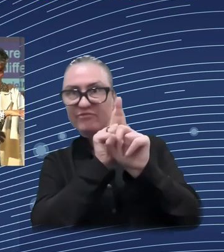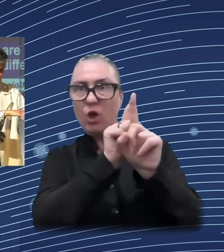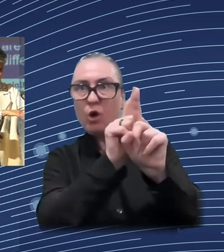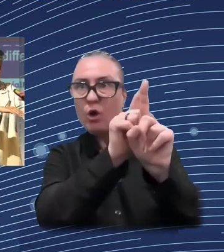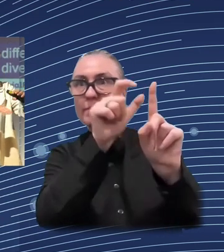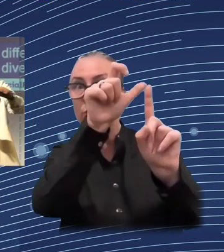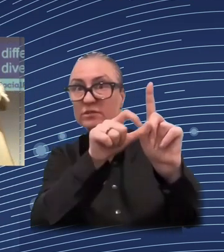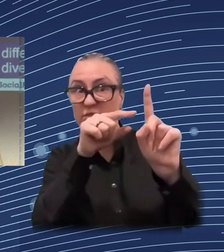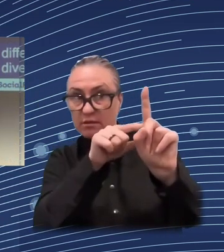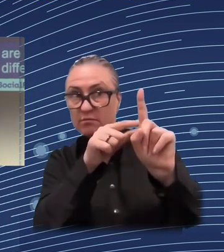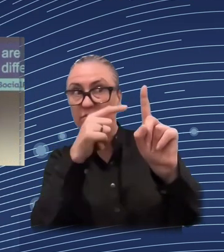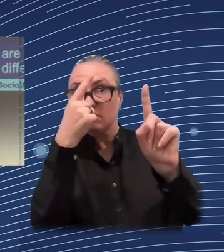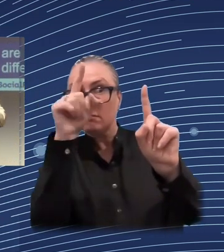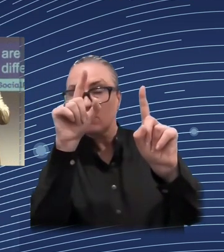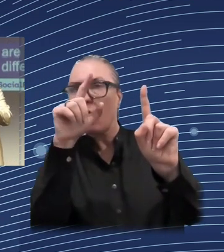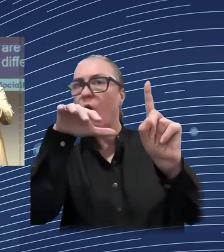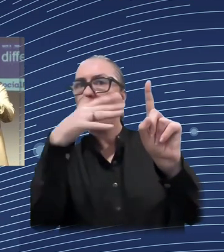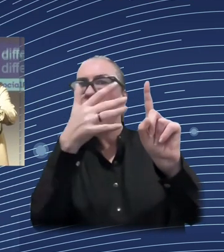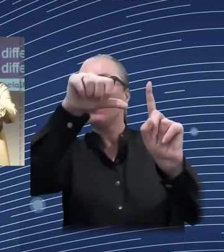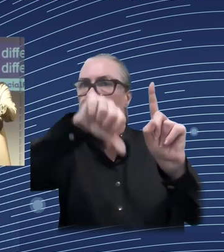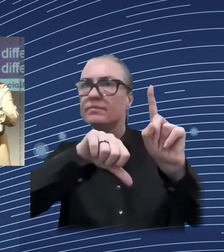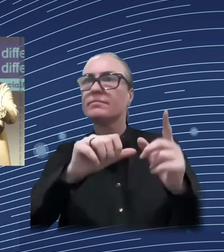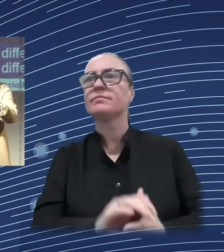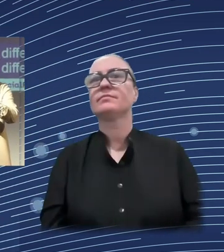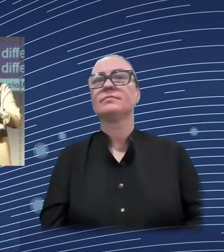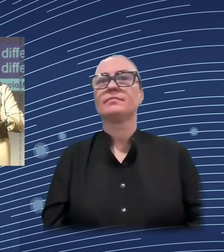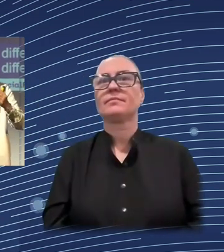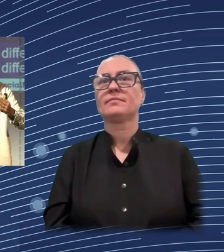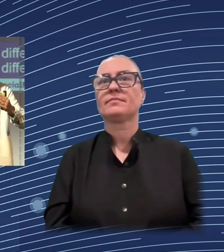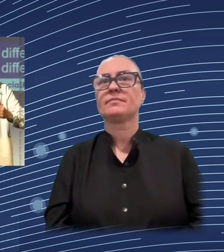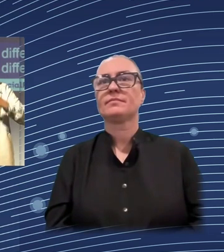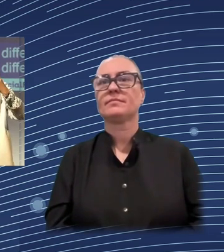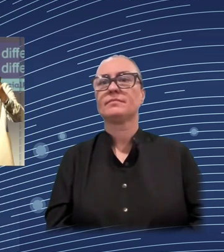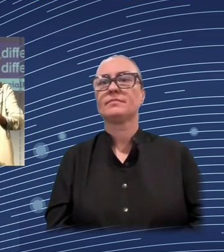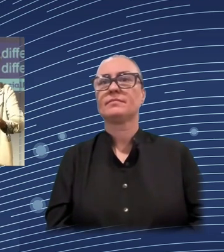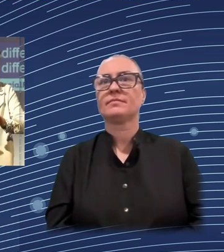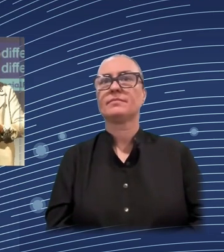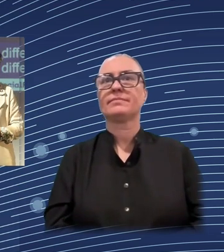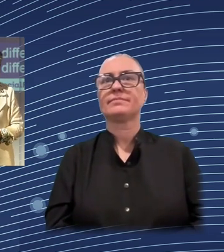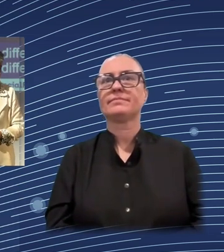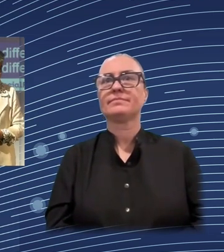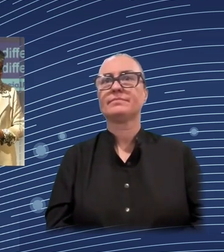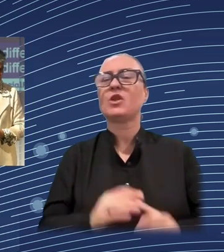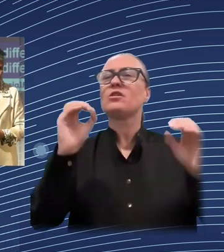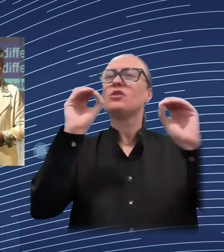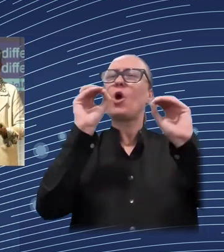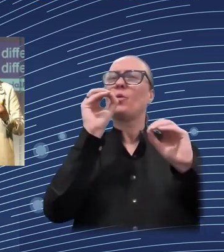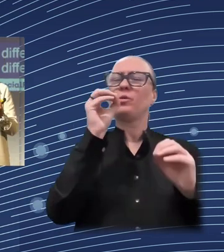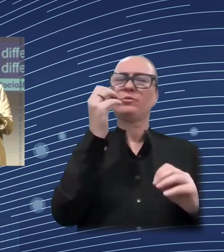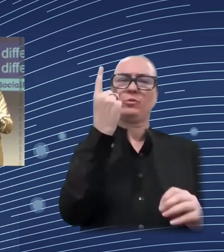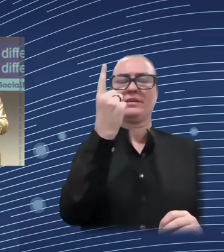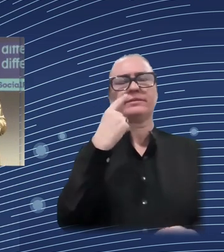controlled for, the result between them is exactly the treatment. Okay?